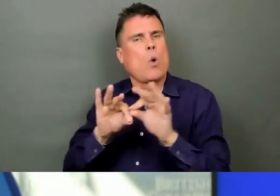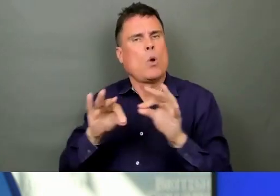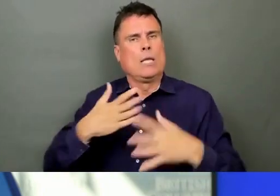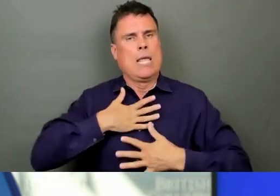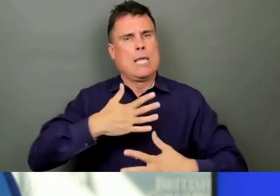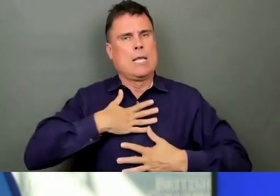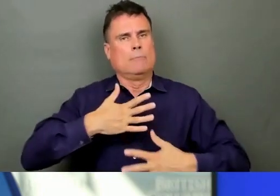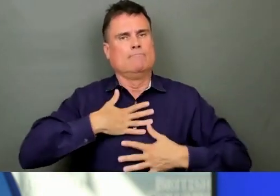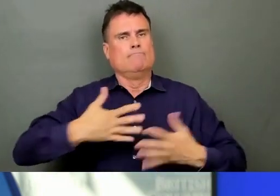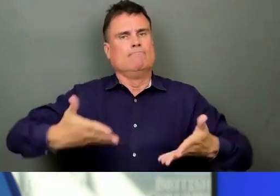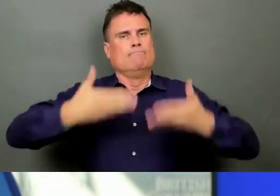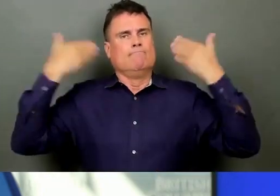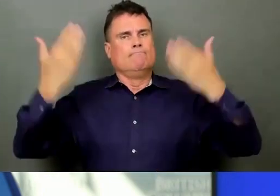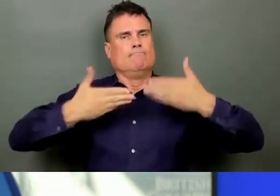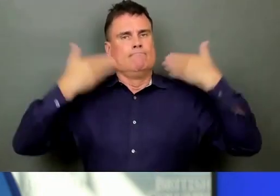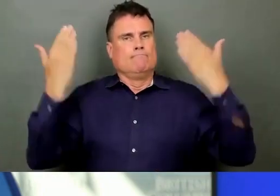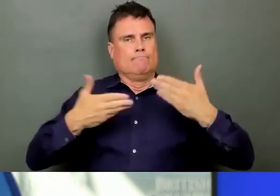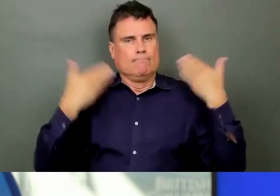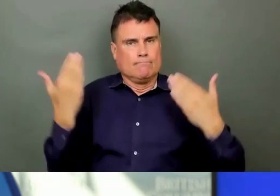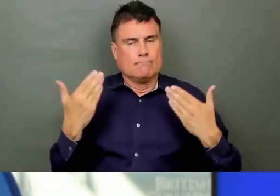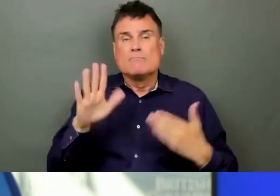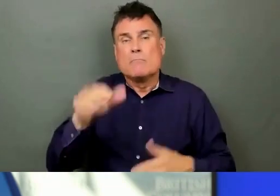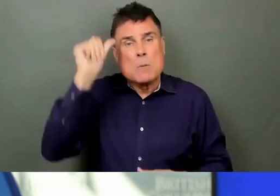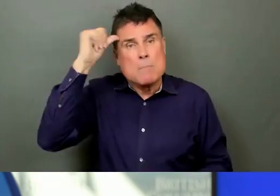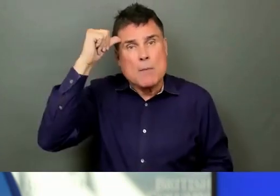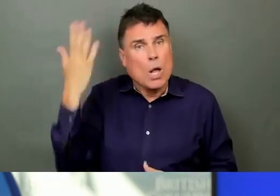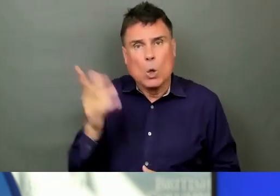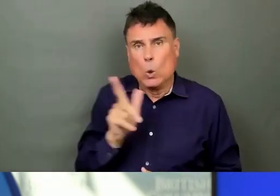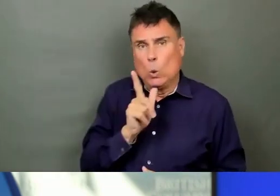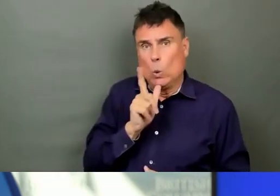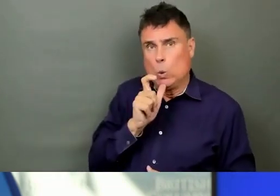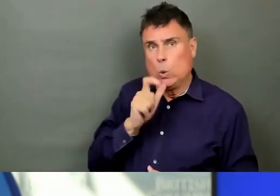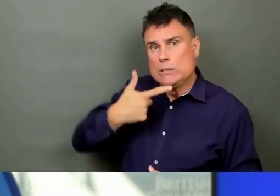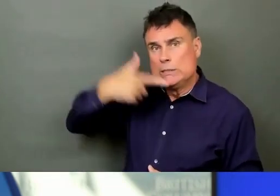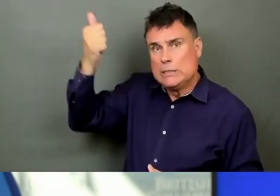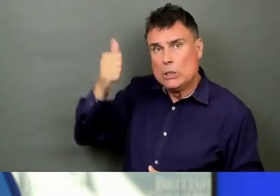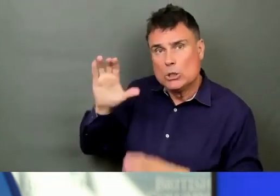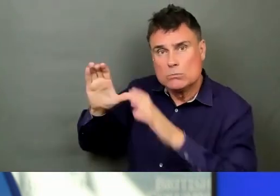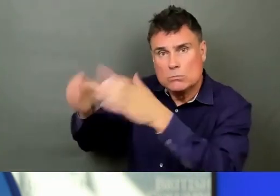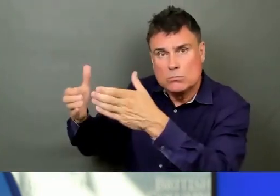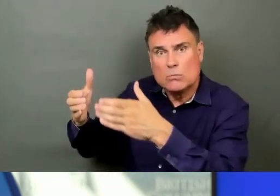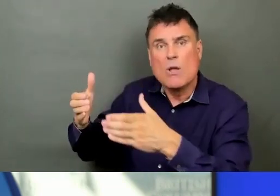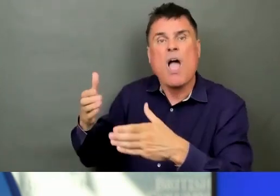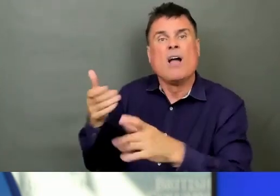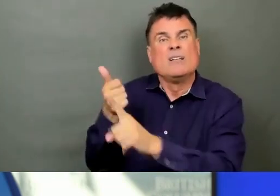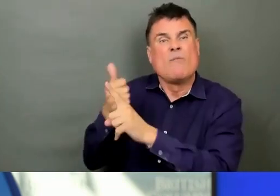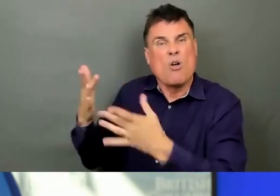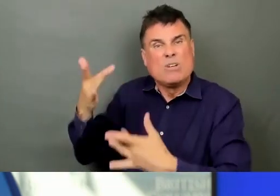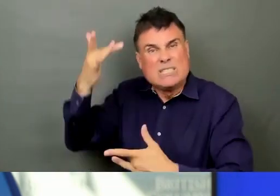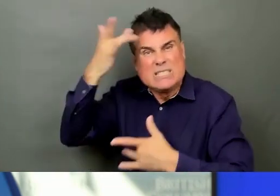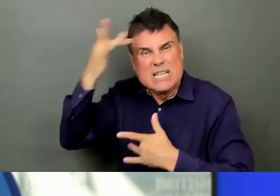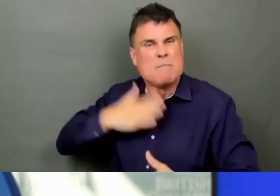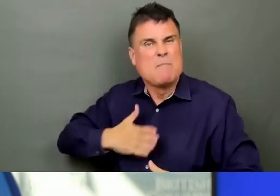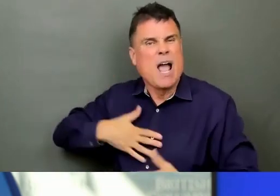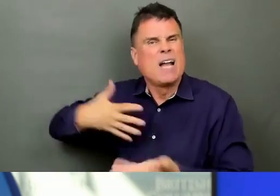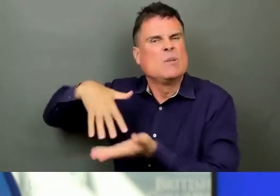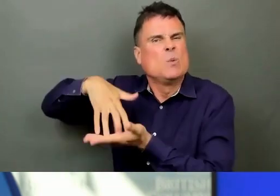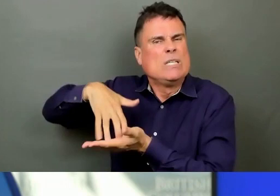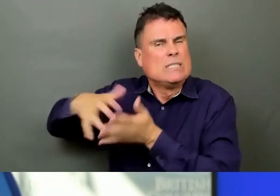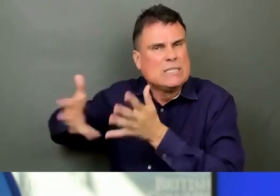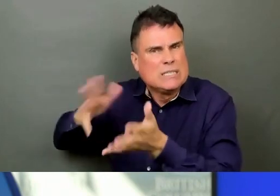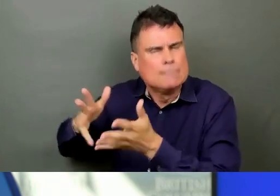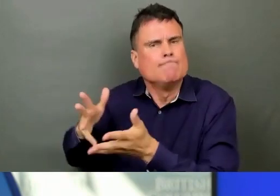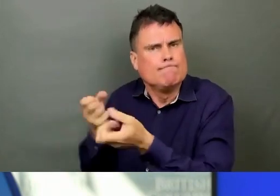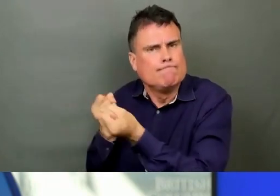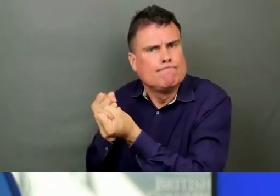or have chronic diseases, who need our help and support. Don't worry about being a bother. Contact people and engage with them. The